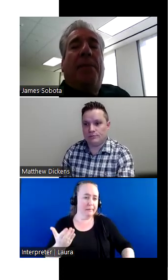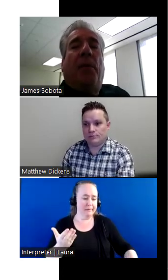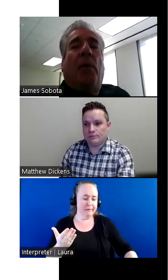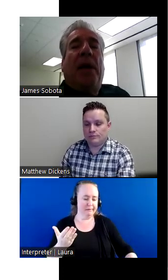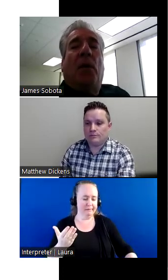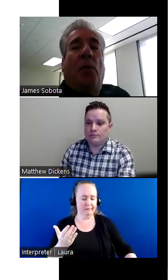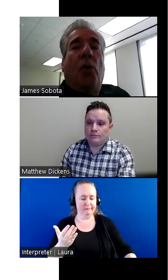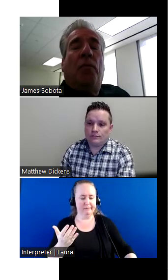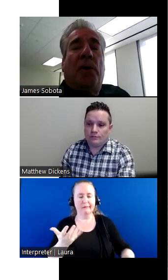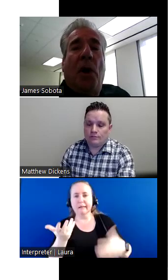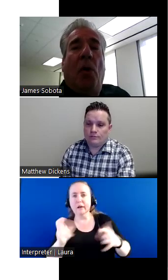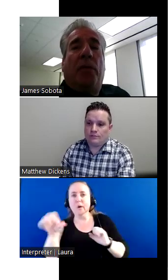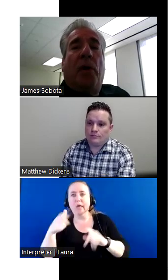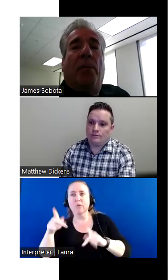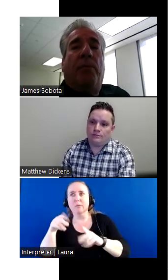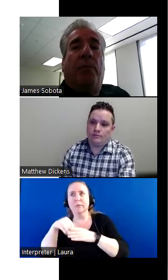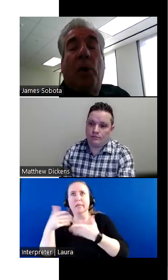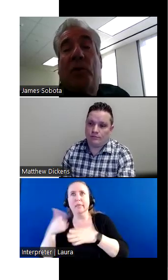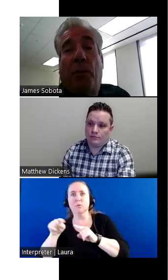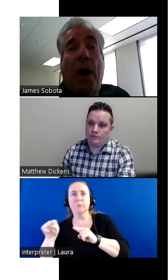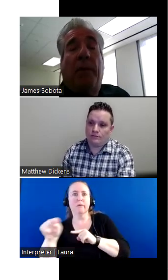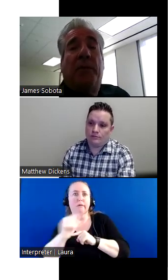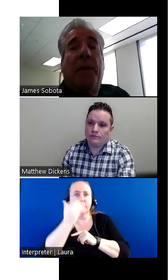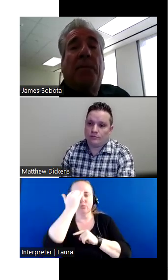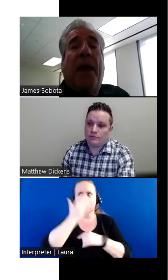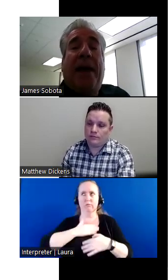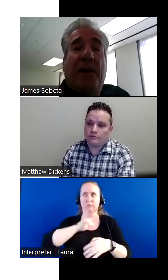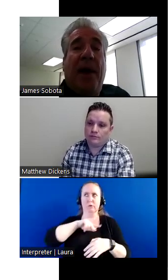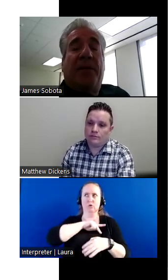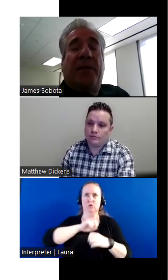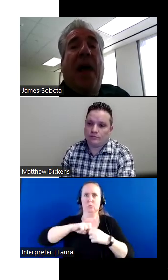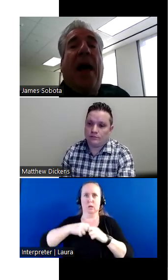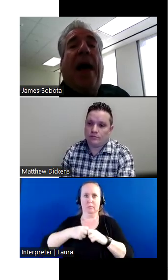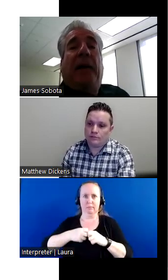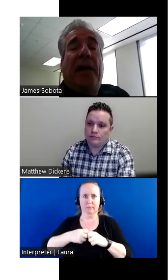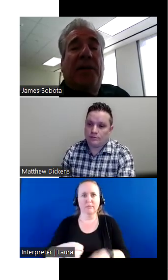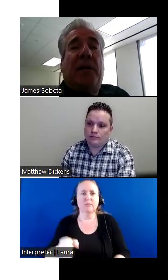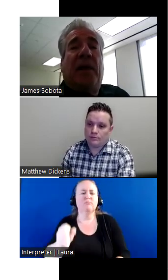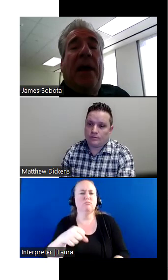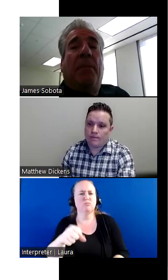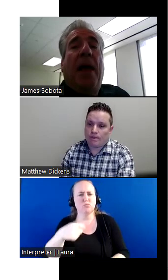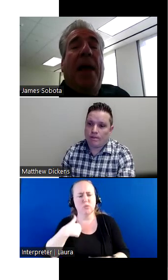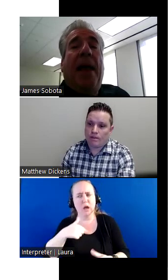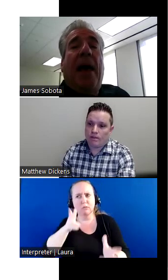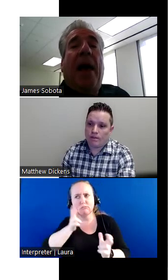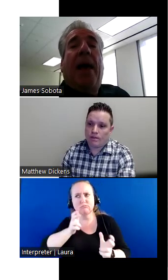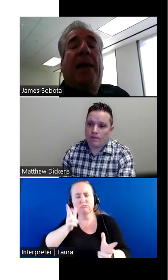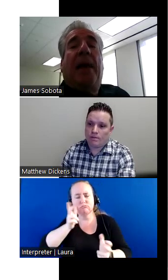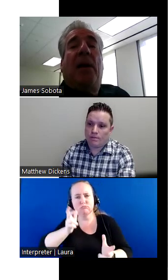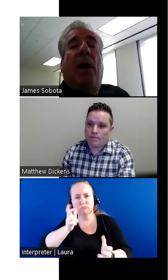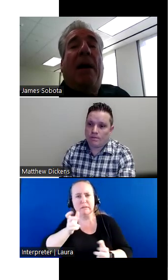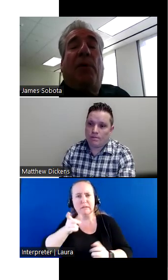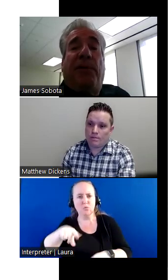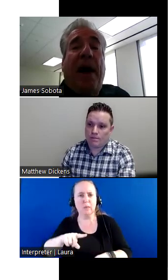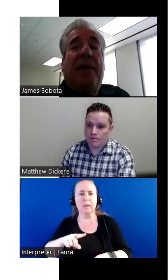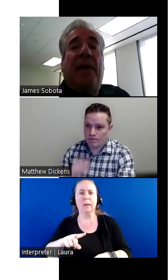people in the room to know their personal problems. And yes, I listened to them and I,